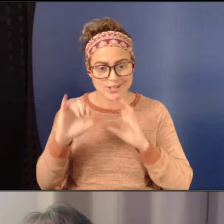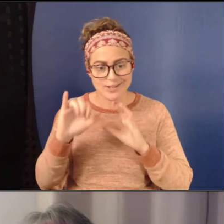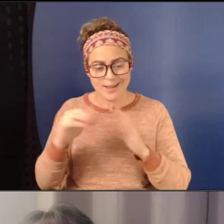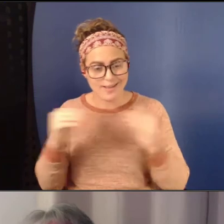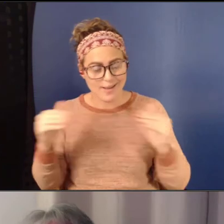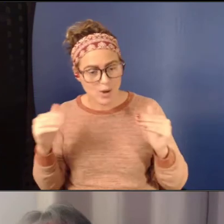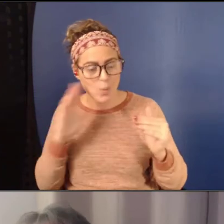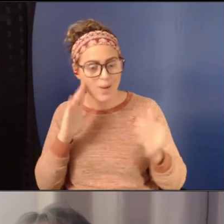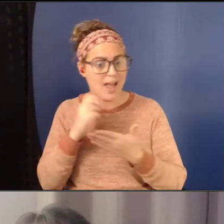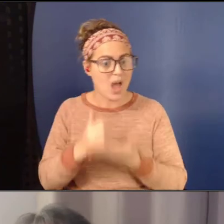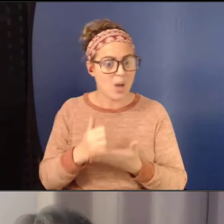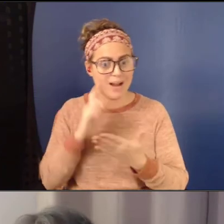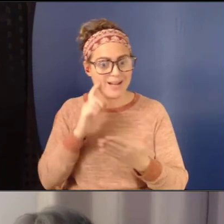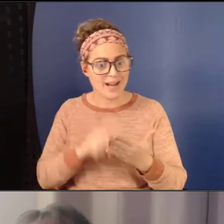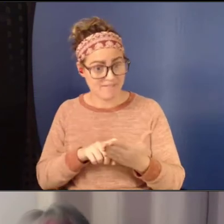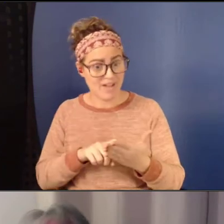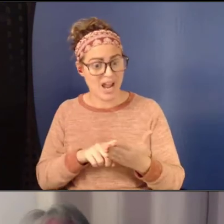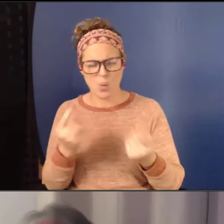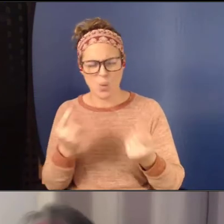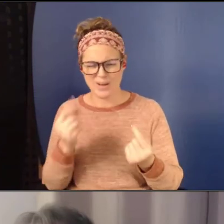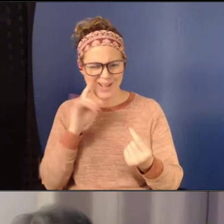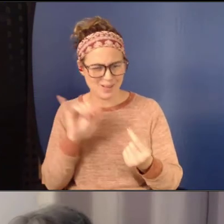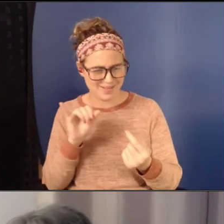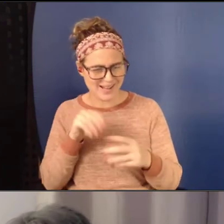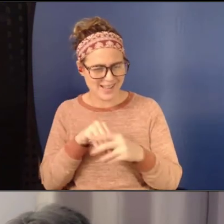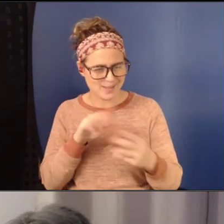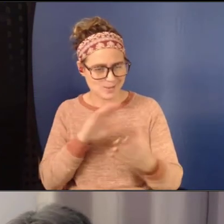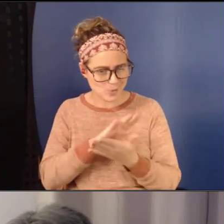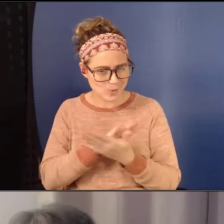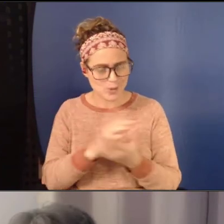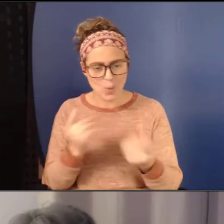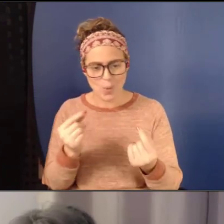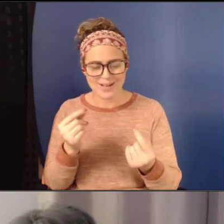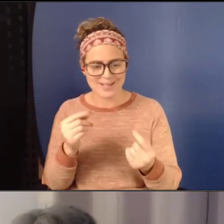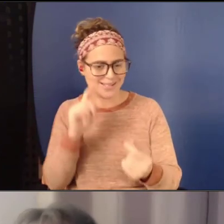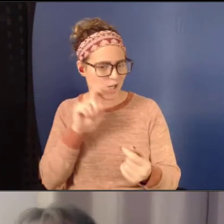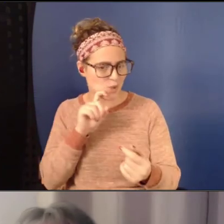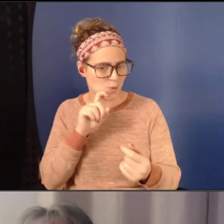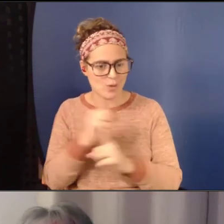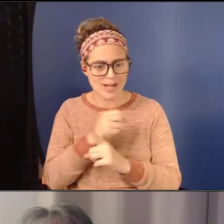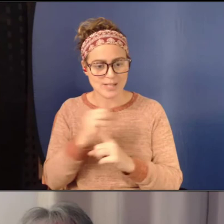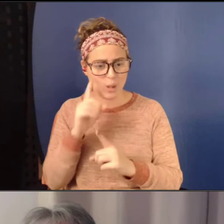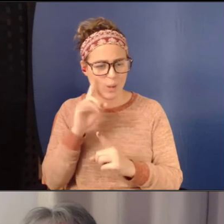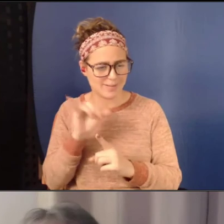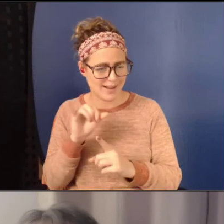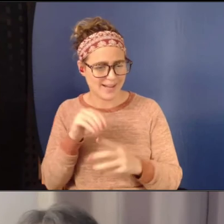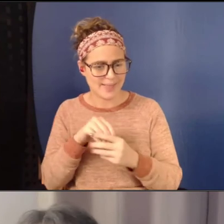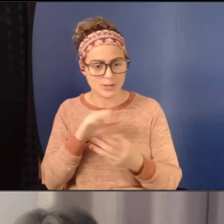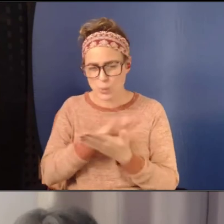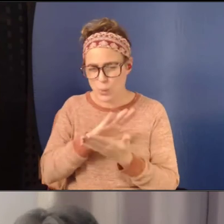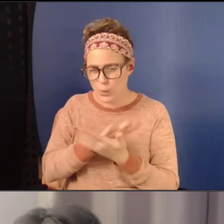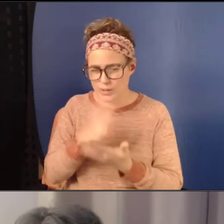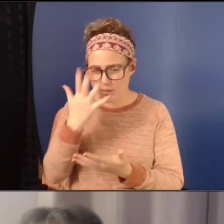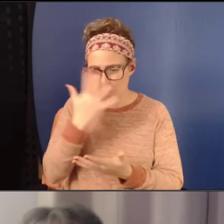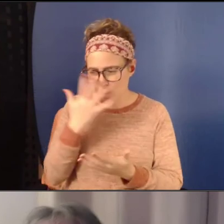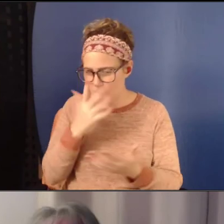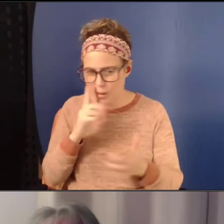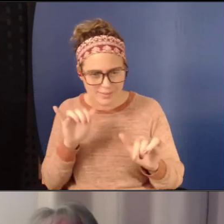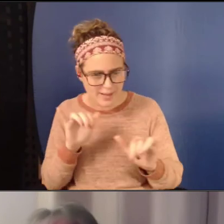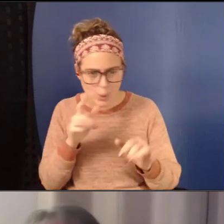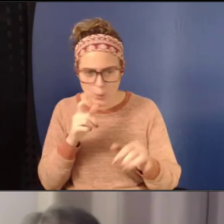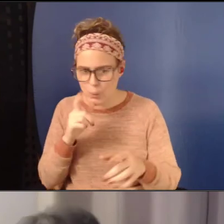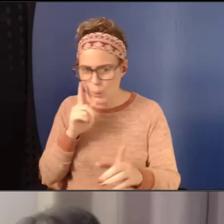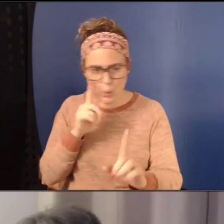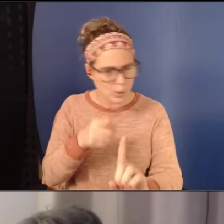what does this look like on in our schools? What does sexual harassment look like in our schools? Um, who are the targeted students?